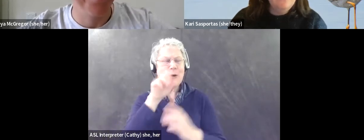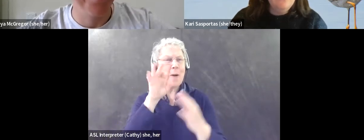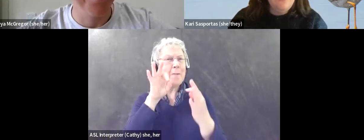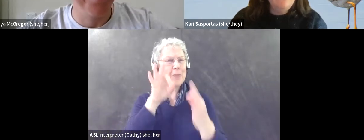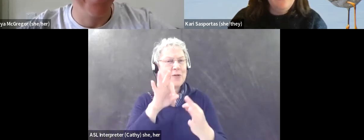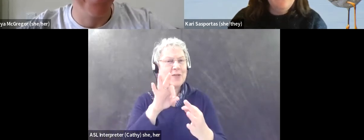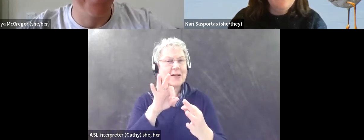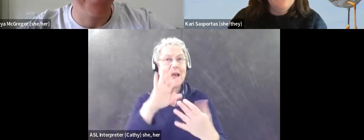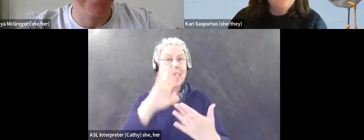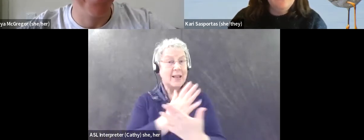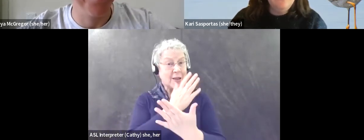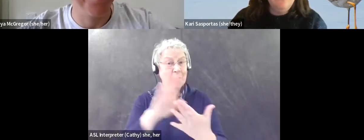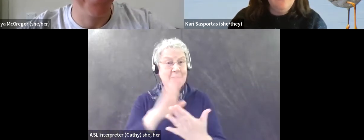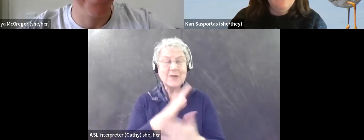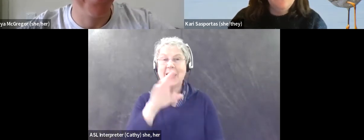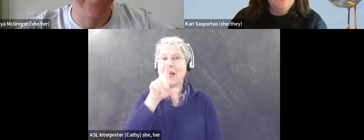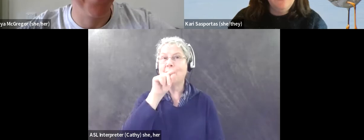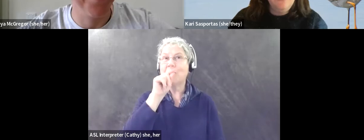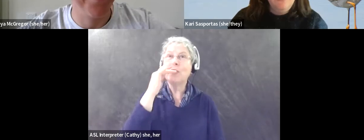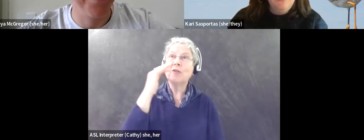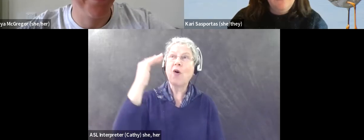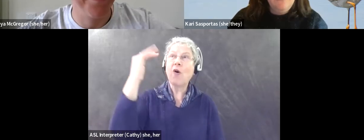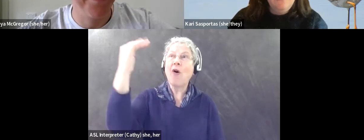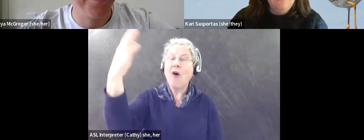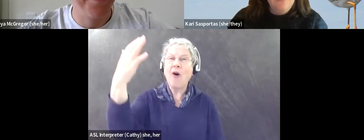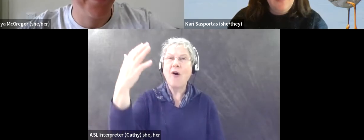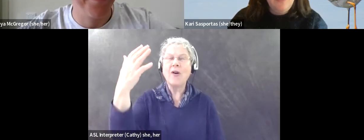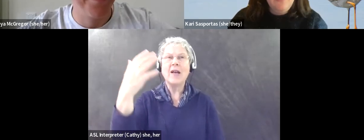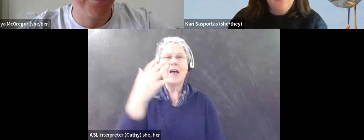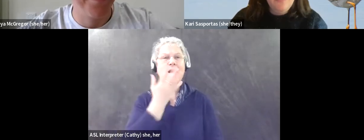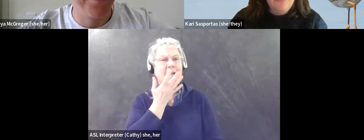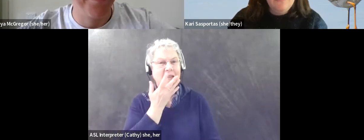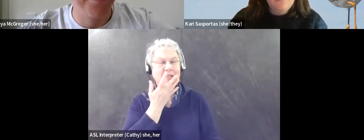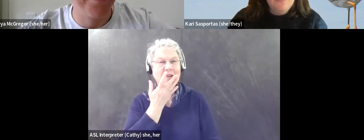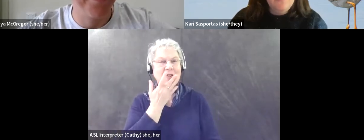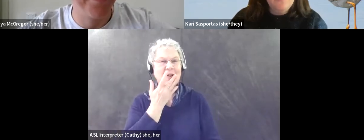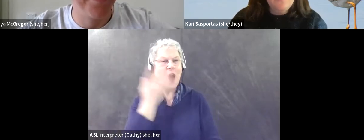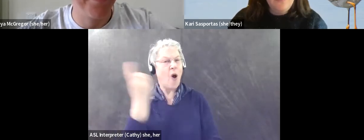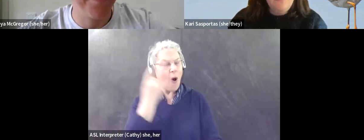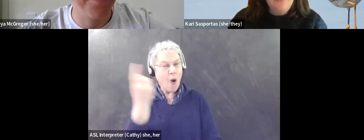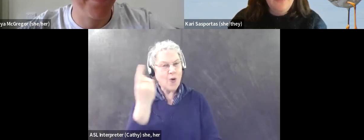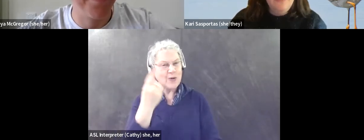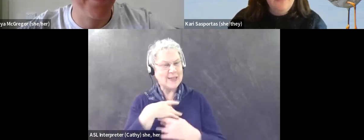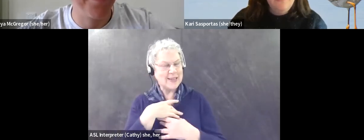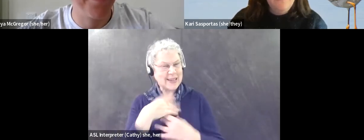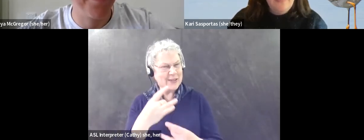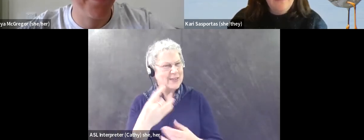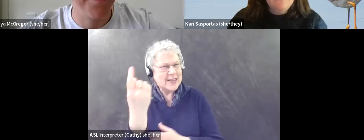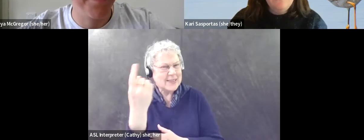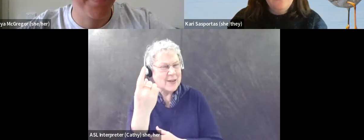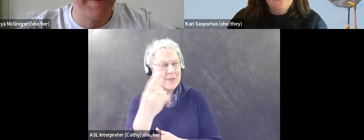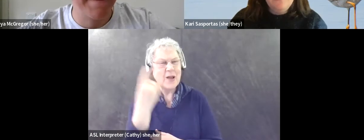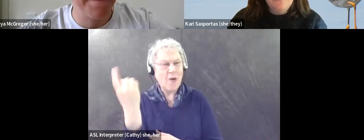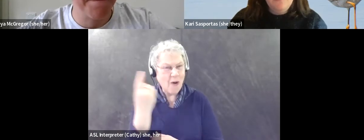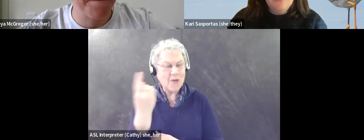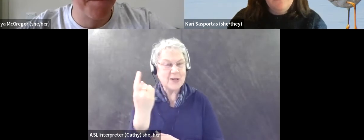habitat, there's always something interesting. And how I go birding is probably, I